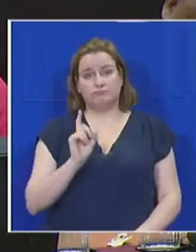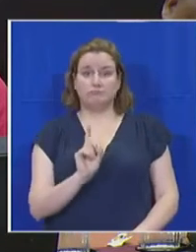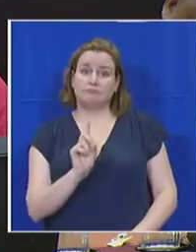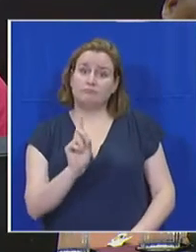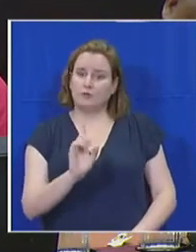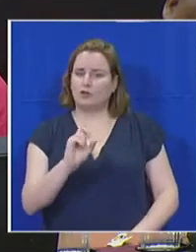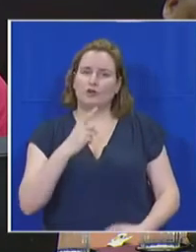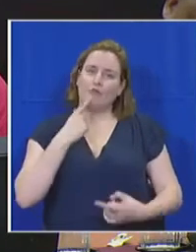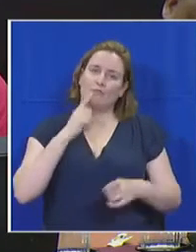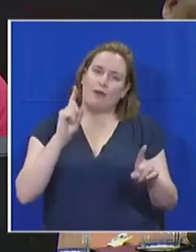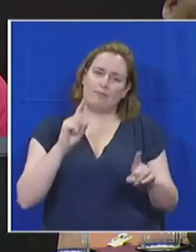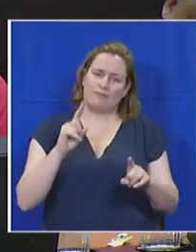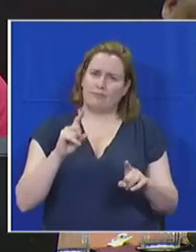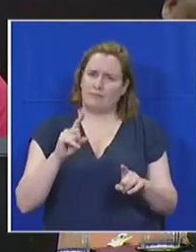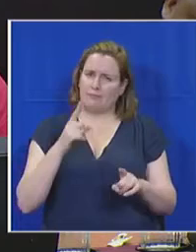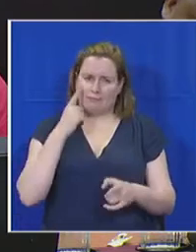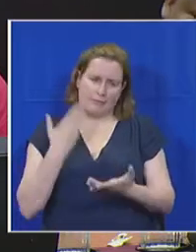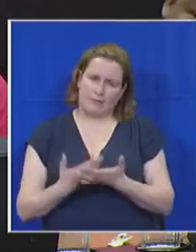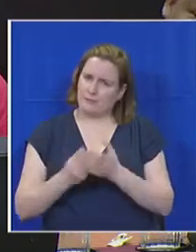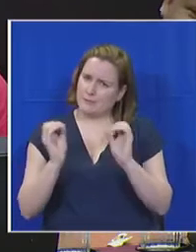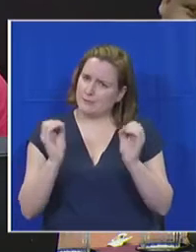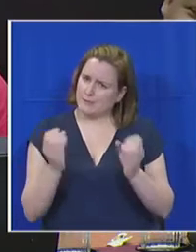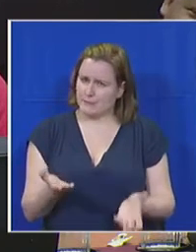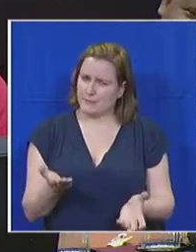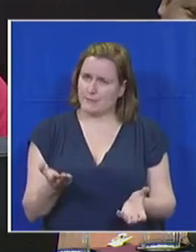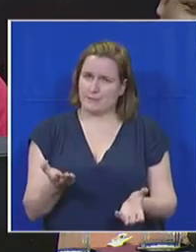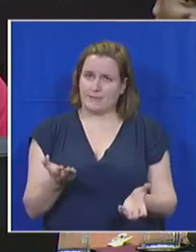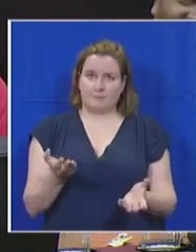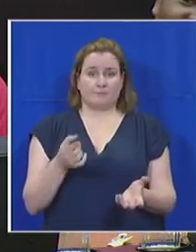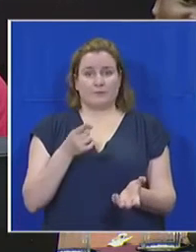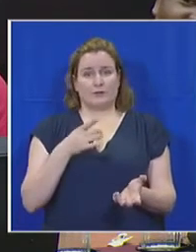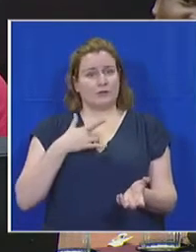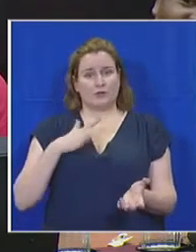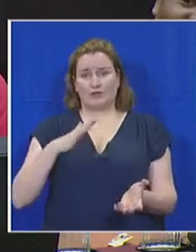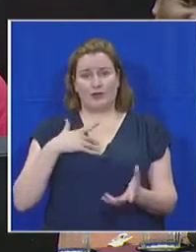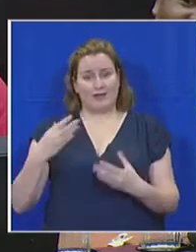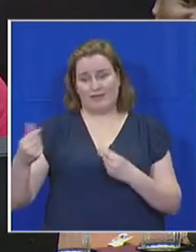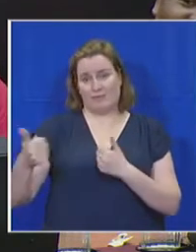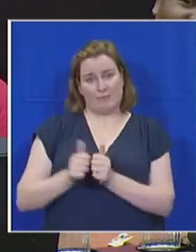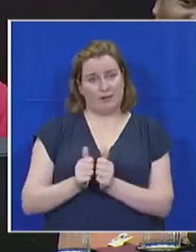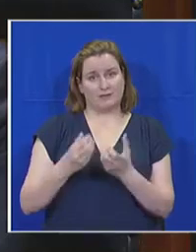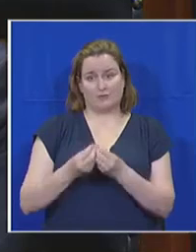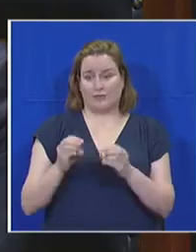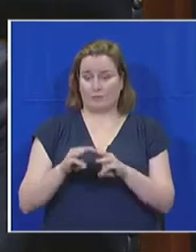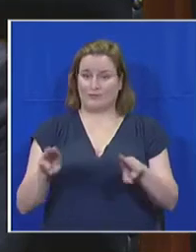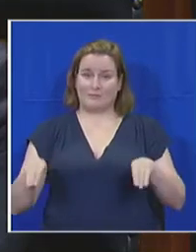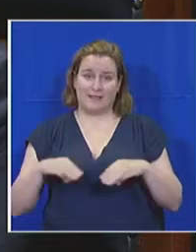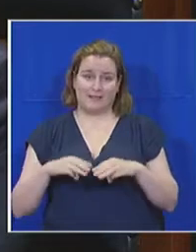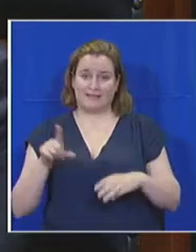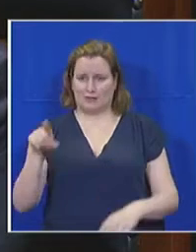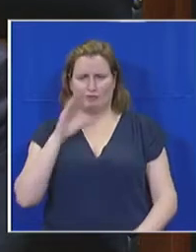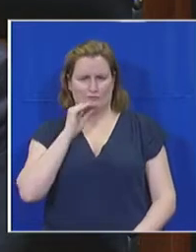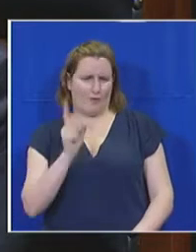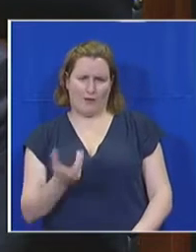baseless statements about the EFF. We do not have partners in any of the municipalities that she